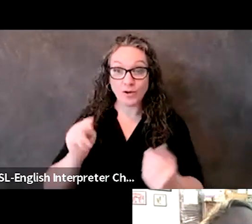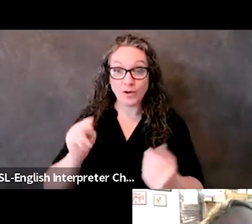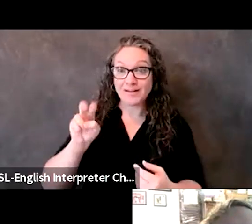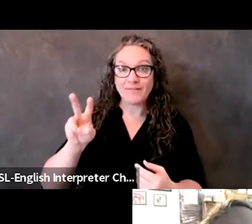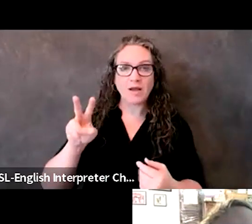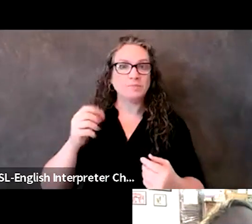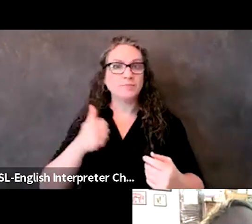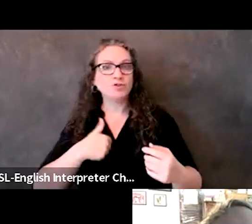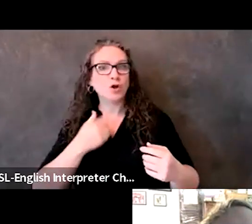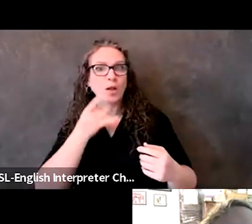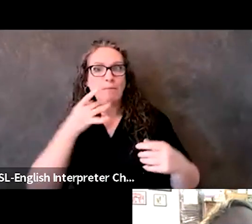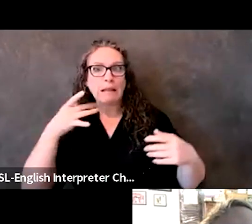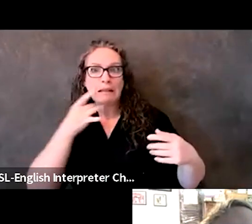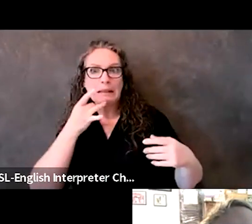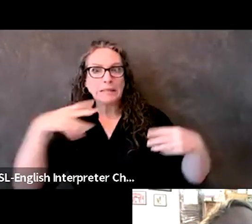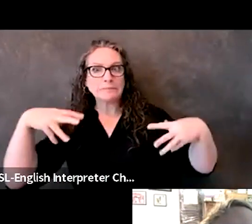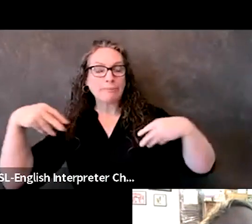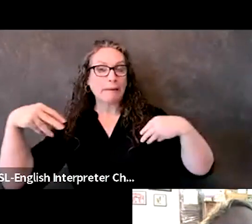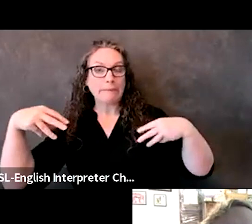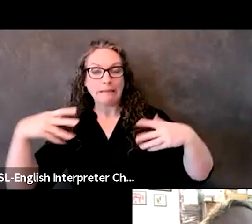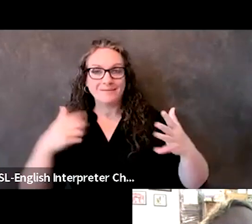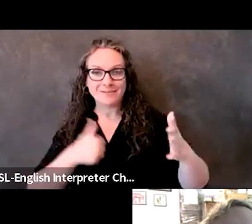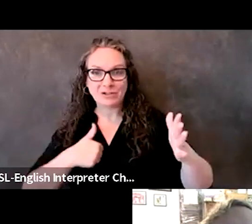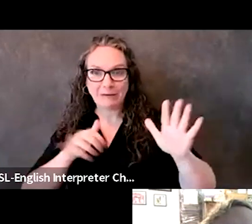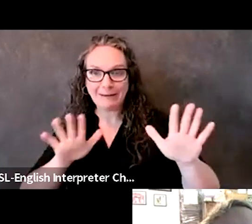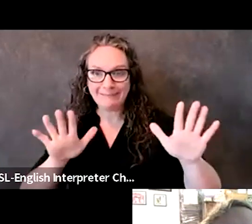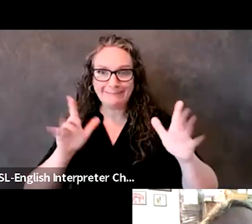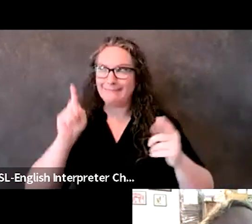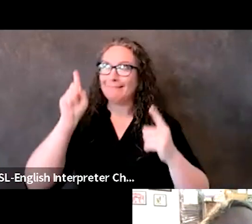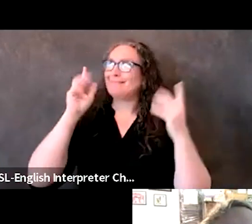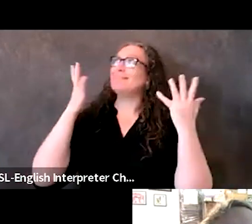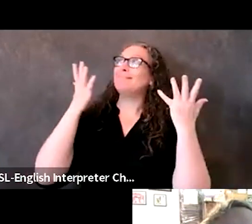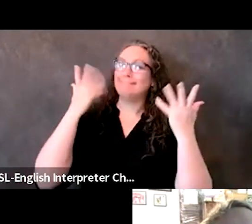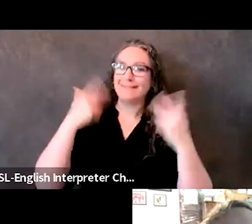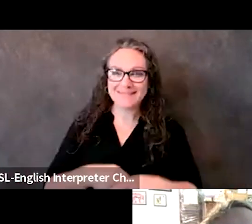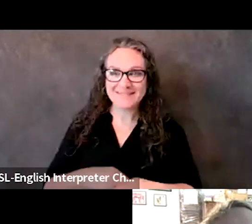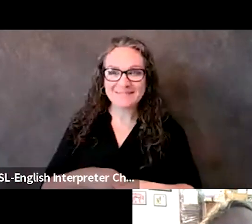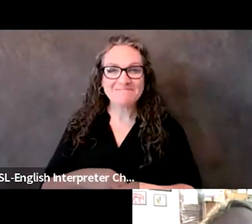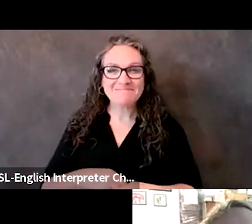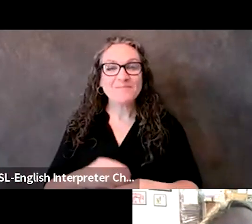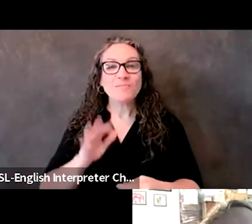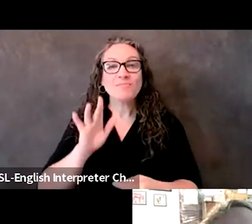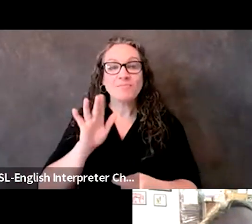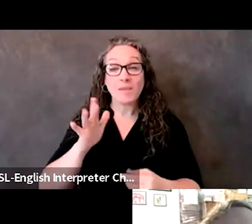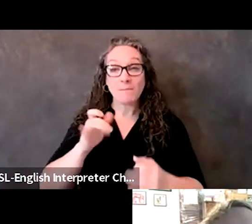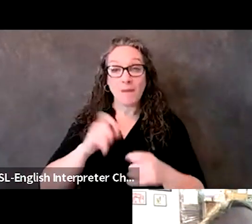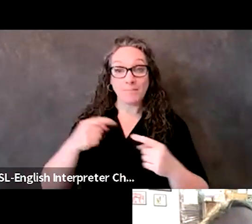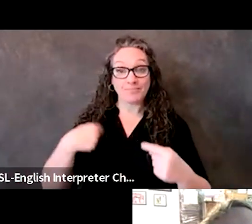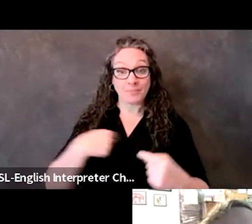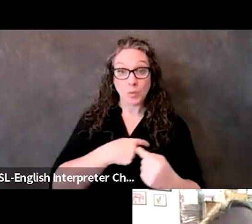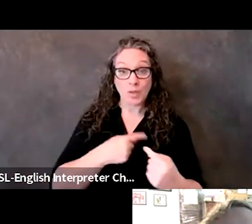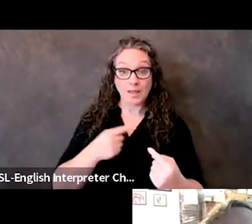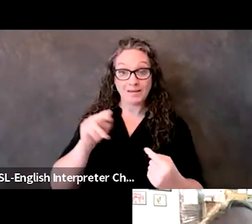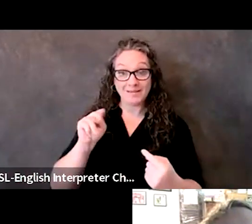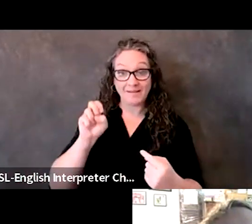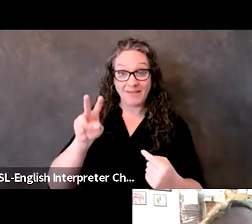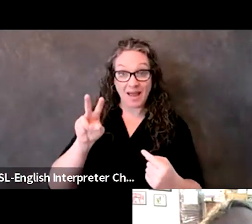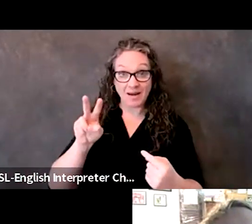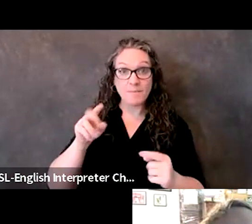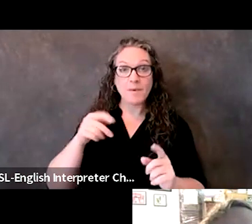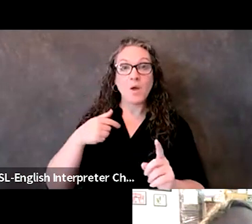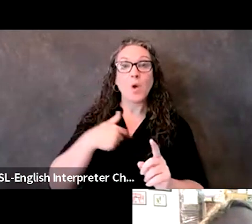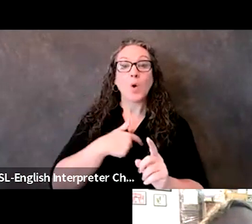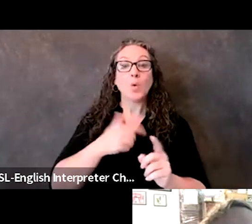my lights are a little possessed today, I apologize, is, you know, we partnered with the DD